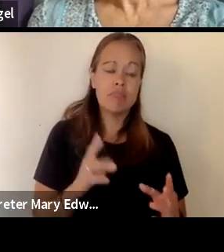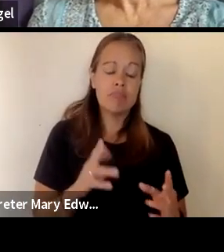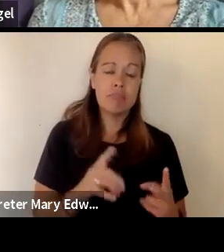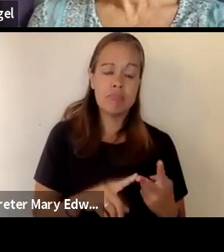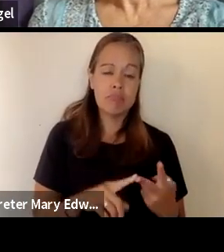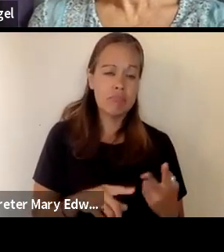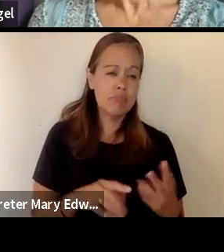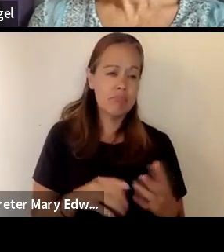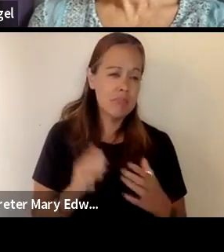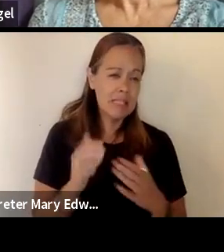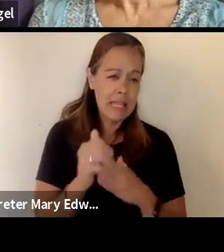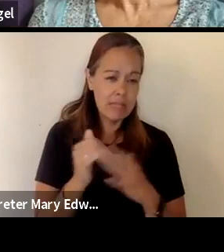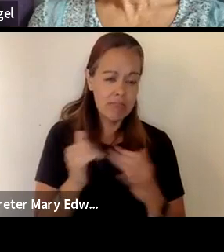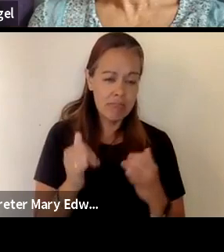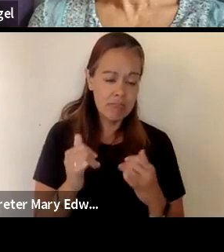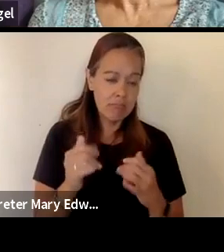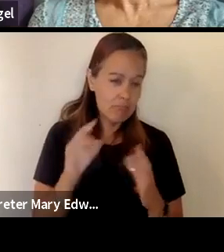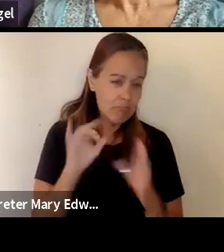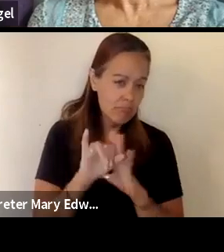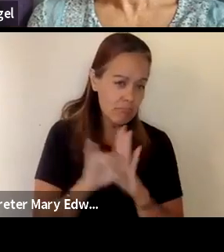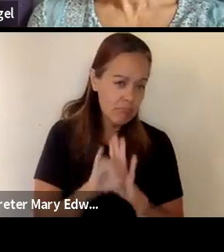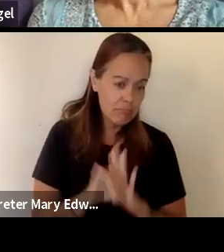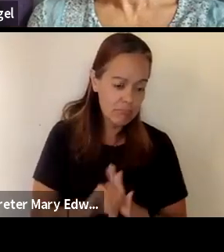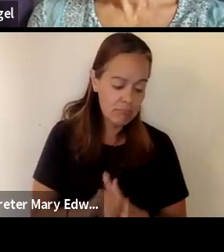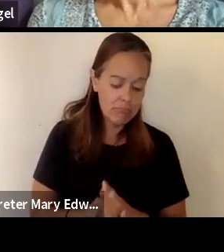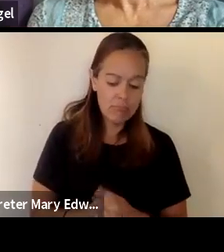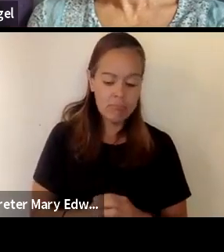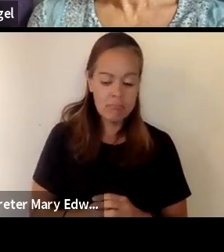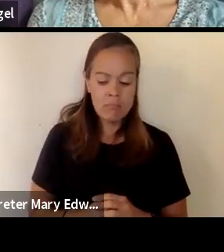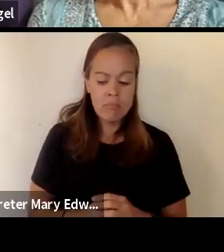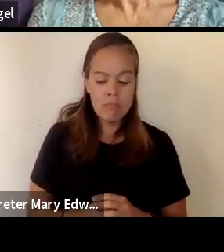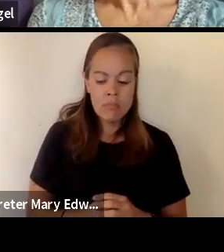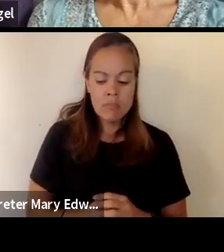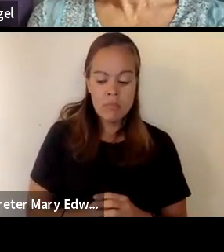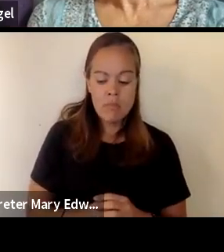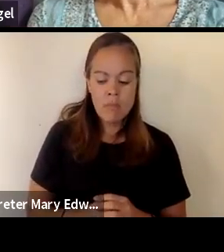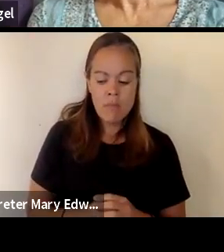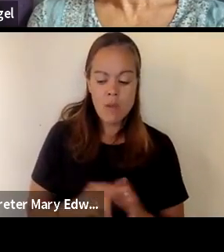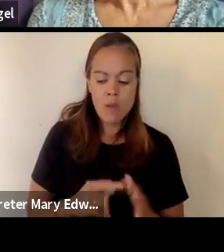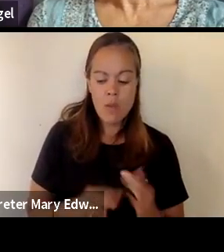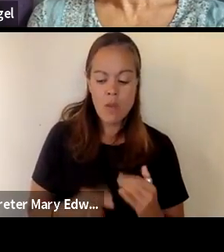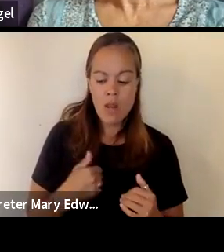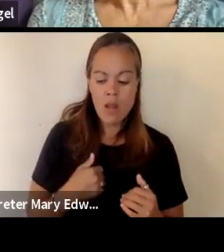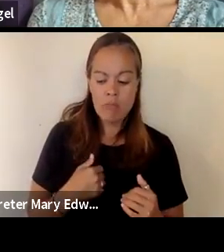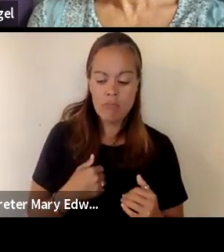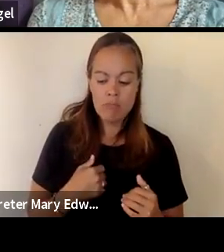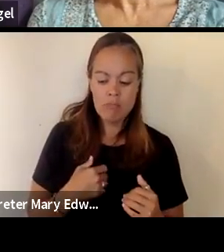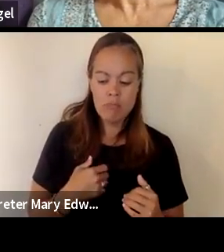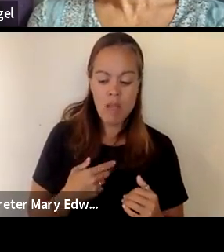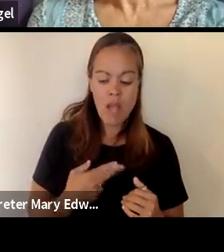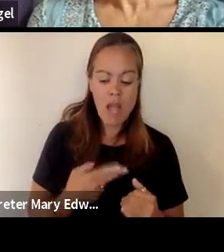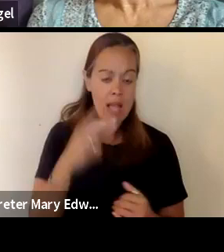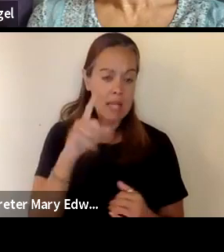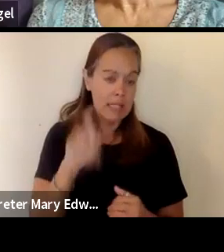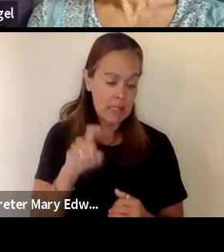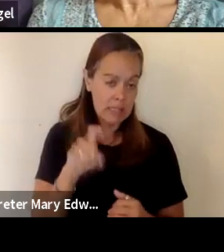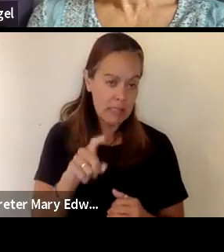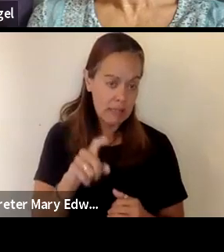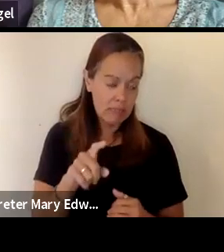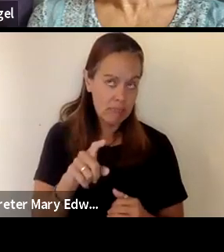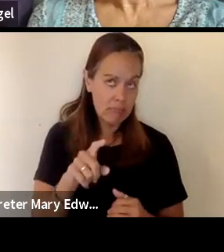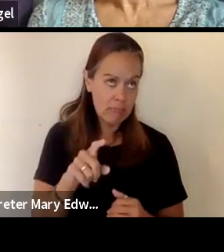guidance currently they identify high what i would call high high needs or basically